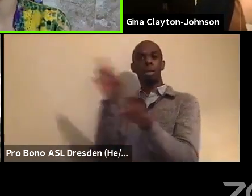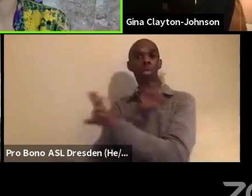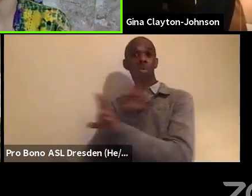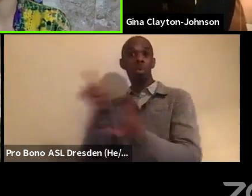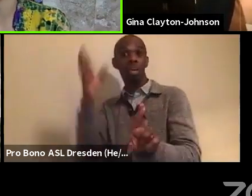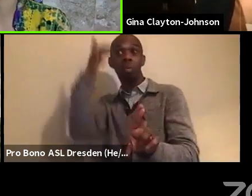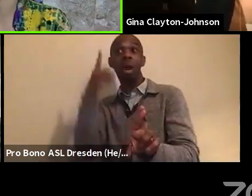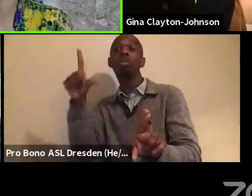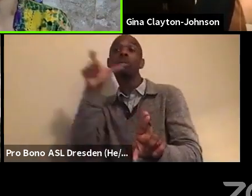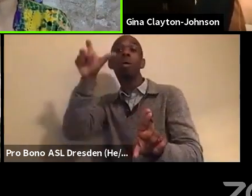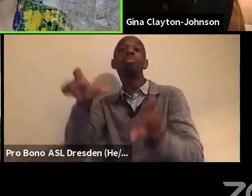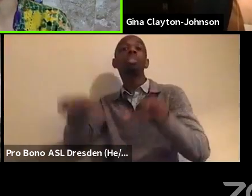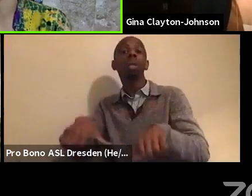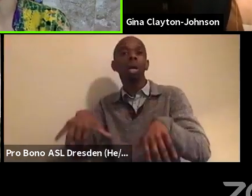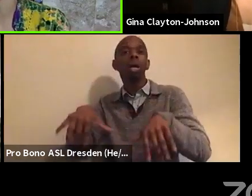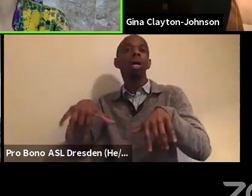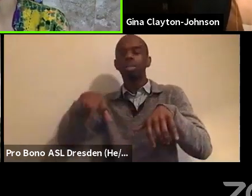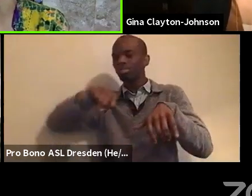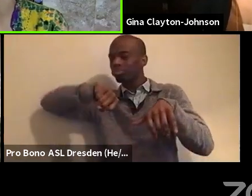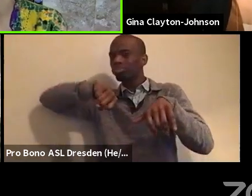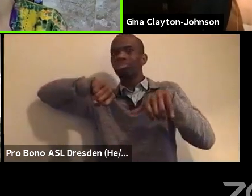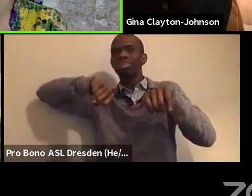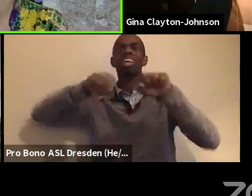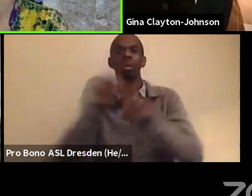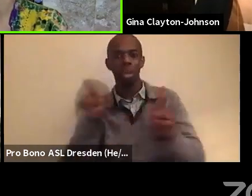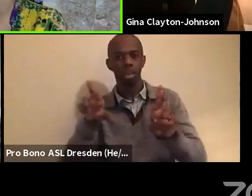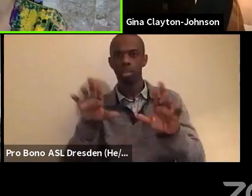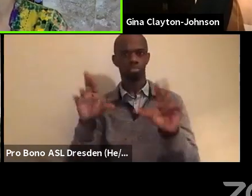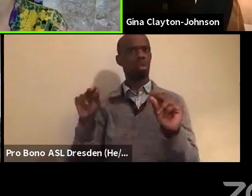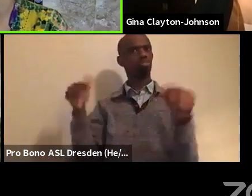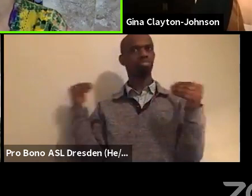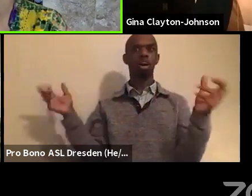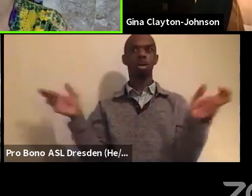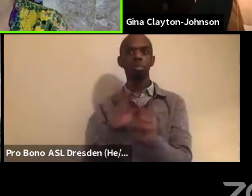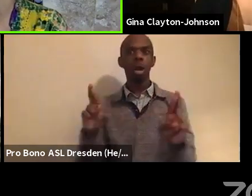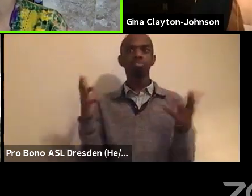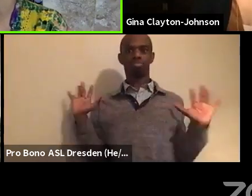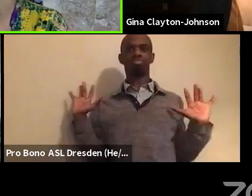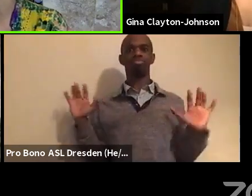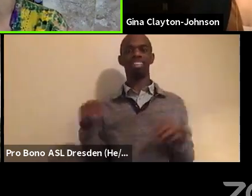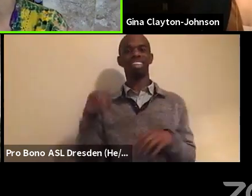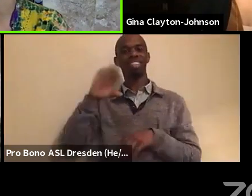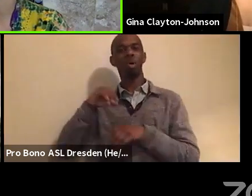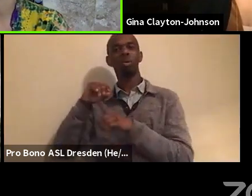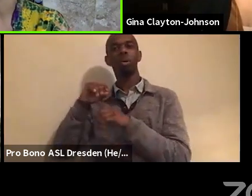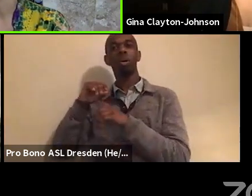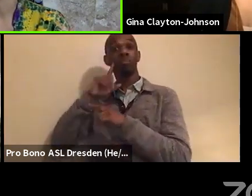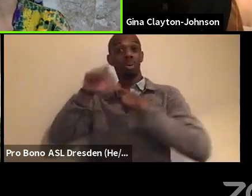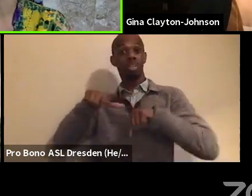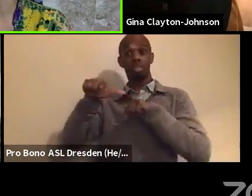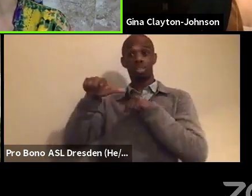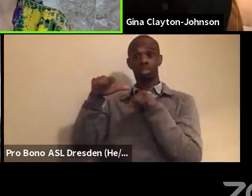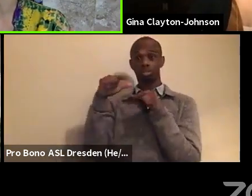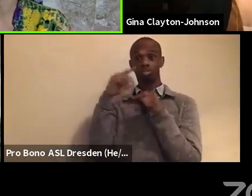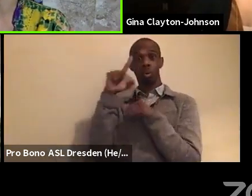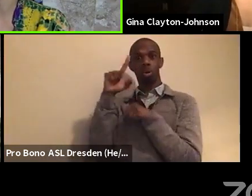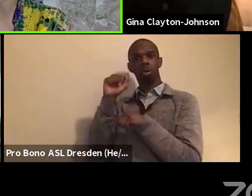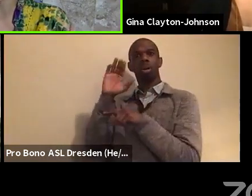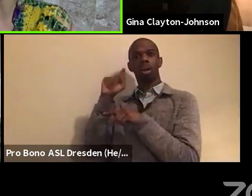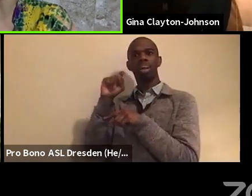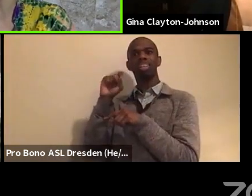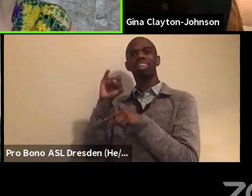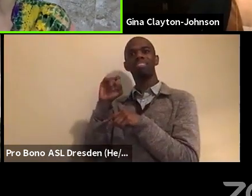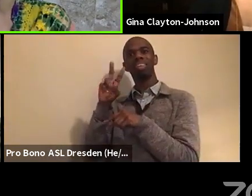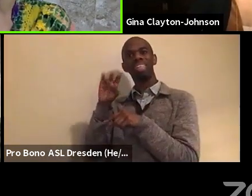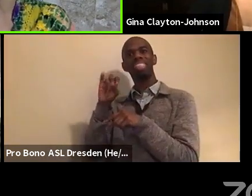is what I'm hearing. We were already building. And I think about that also, like with this moment in terms of activism, people are saying, well,